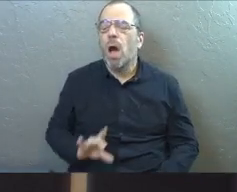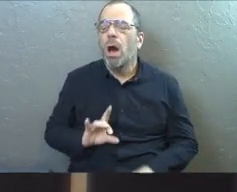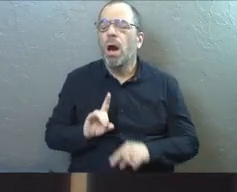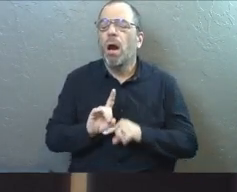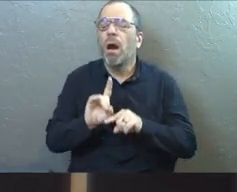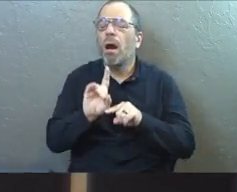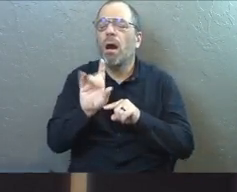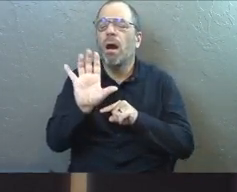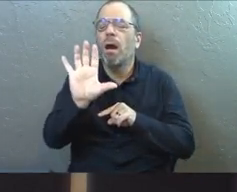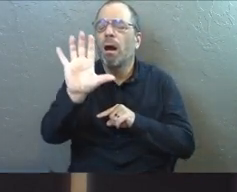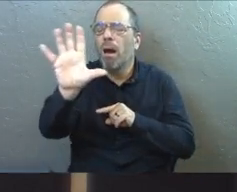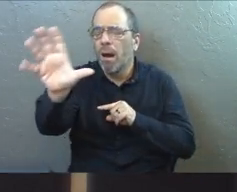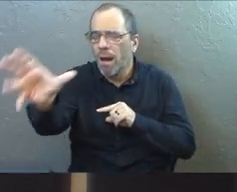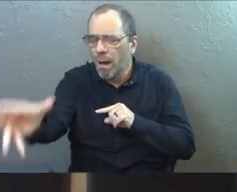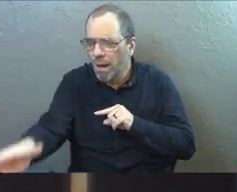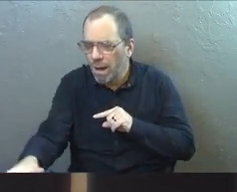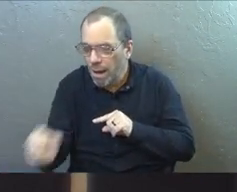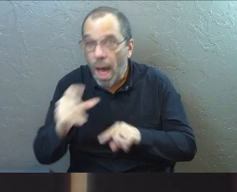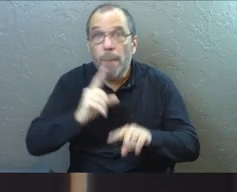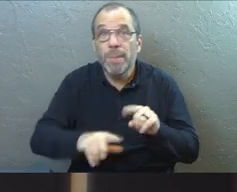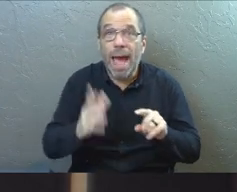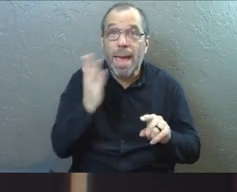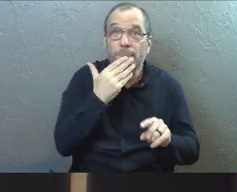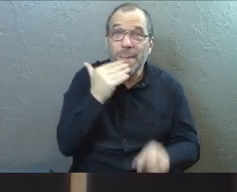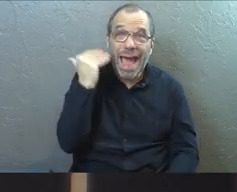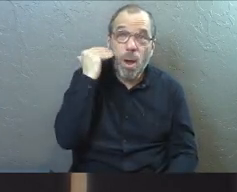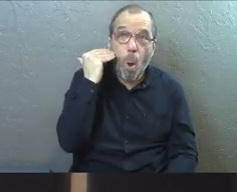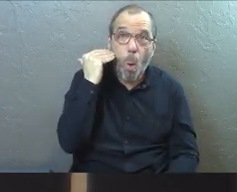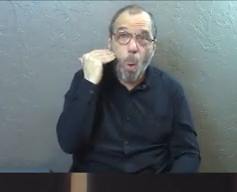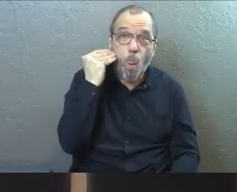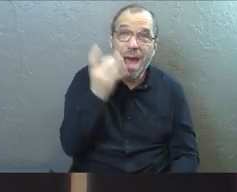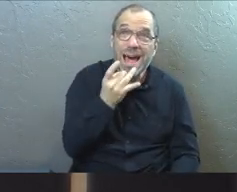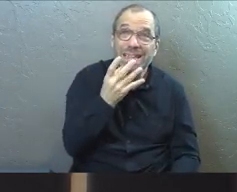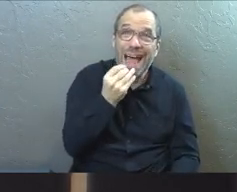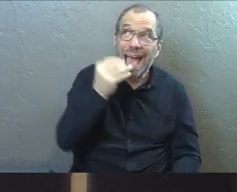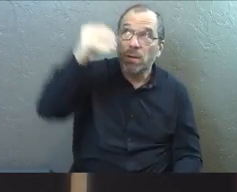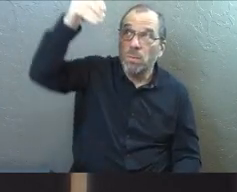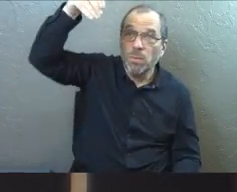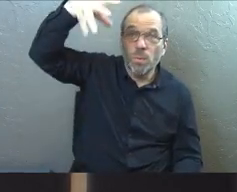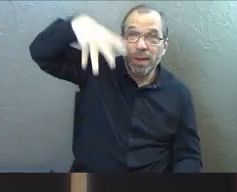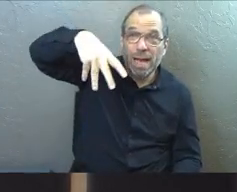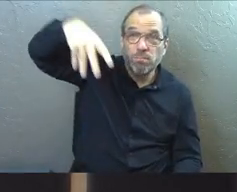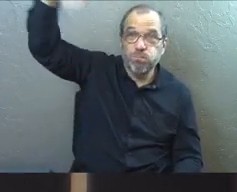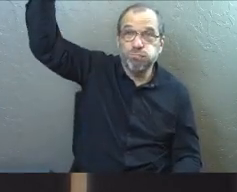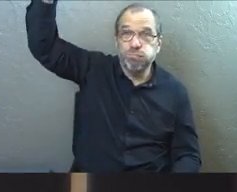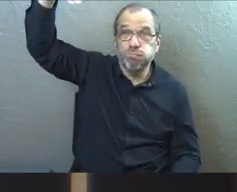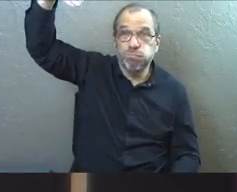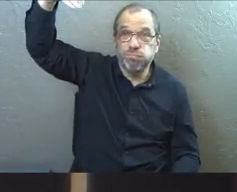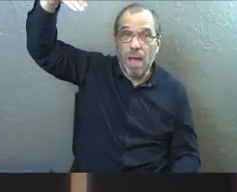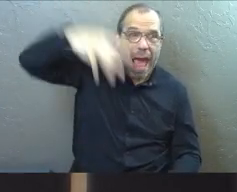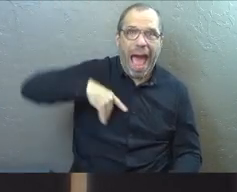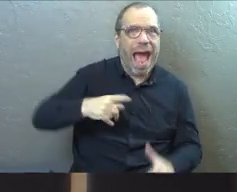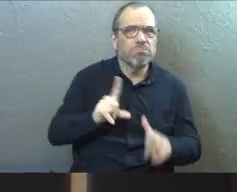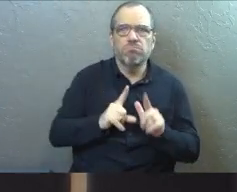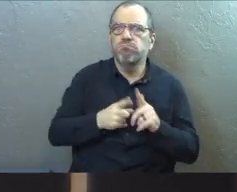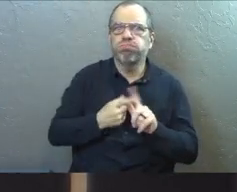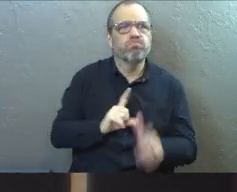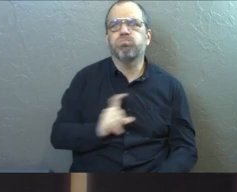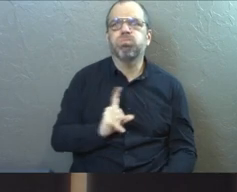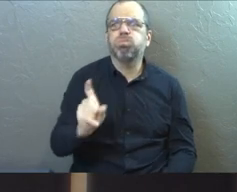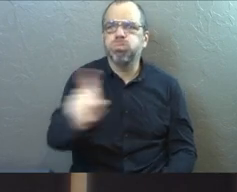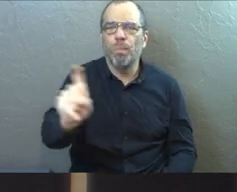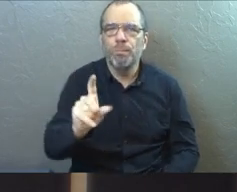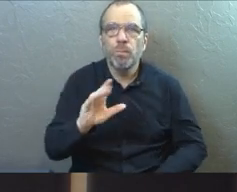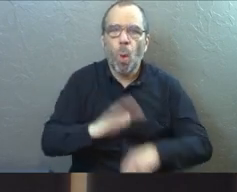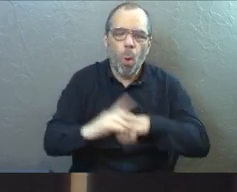than I am when I'm in the dark and I've got to run to wherever the closest light is. Or there's times where I'm outside at night and I'm like taking out the trash or something.